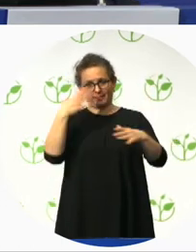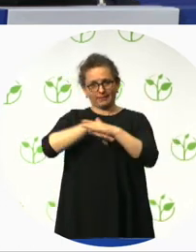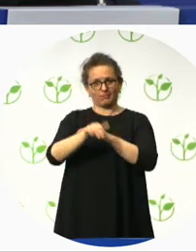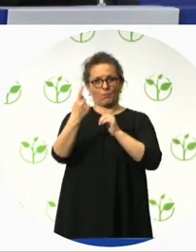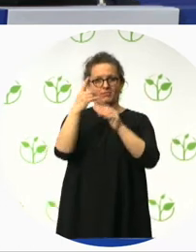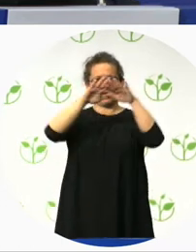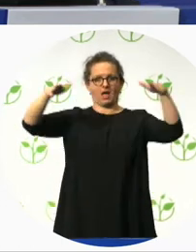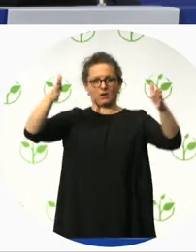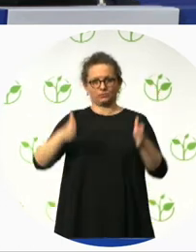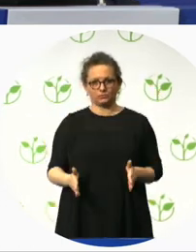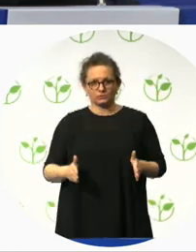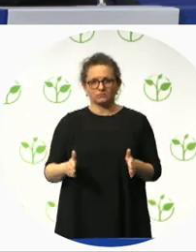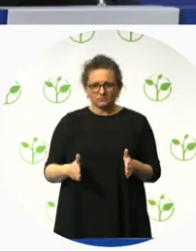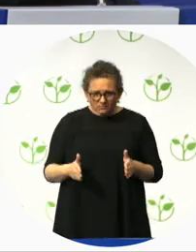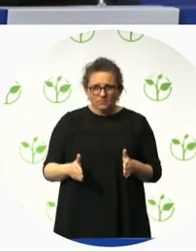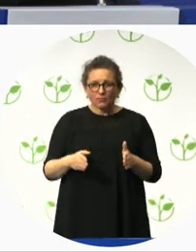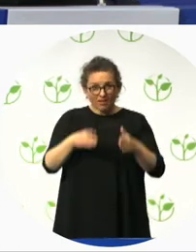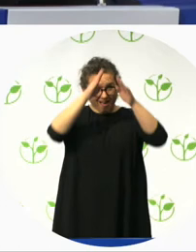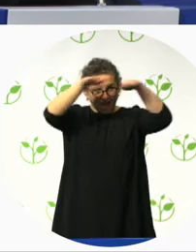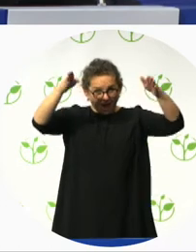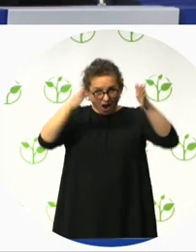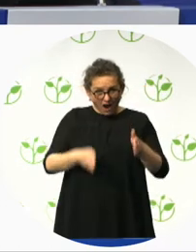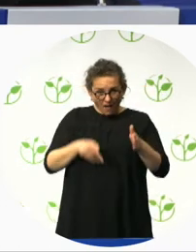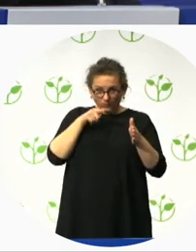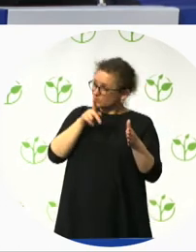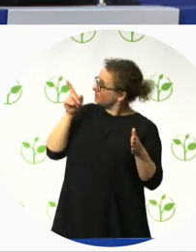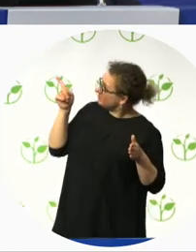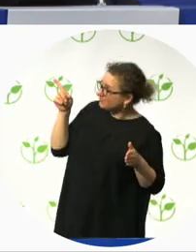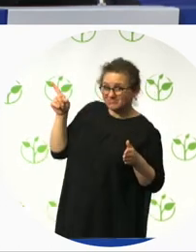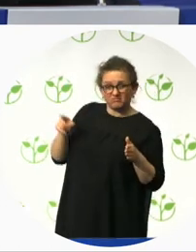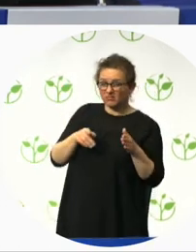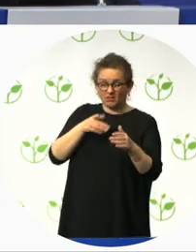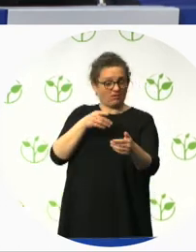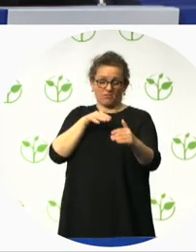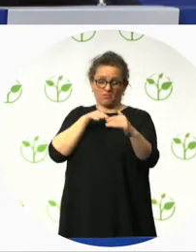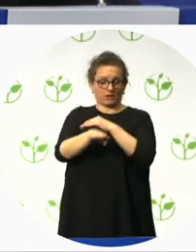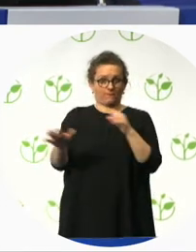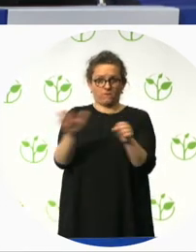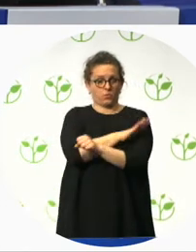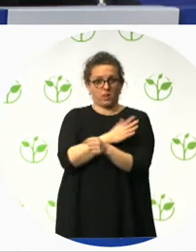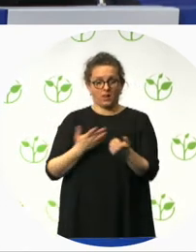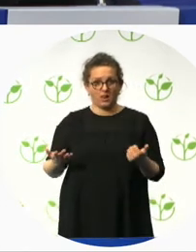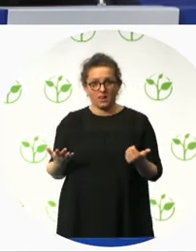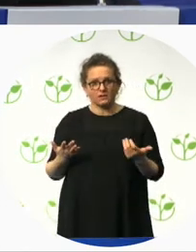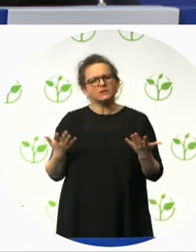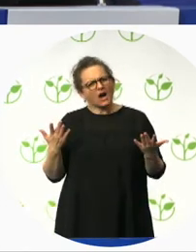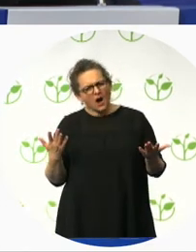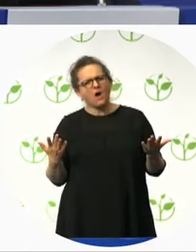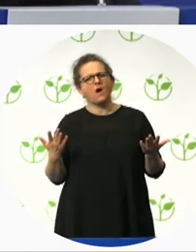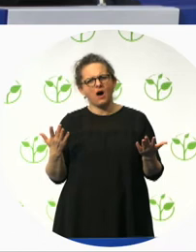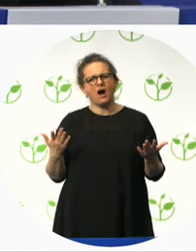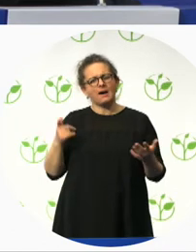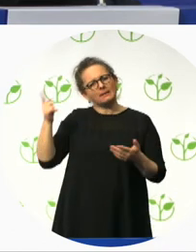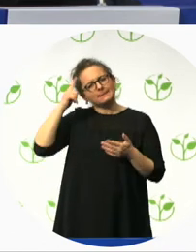accessible, and adaptable standards. But for us what that, what we felt that meant was. You could also have, if you had a disabled adult